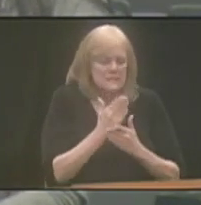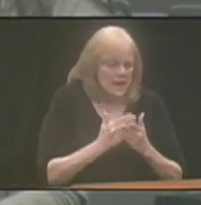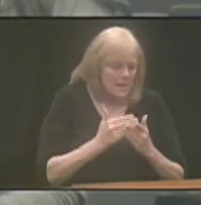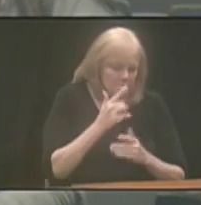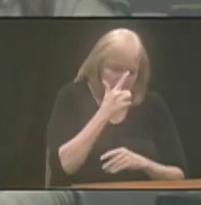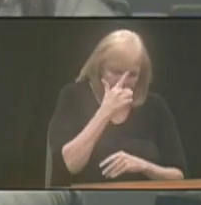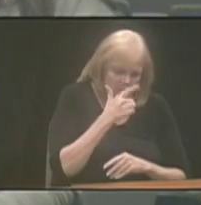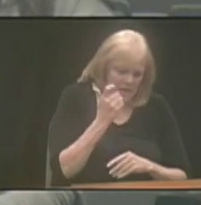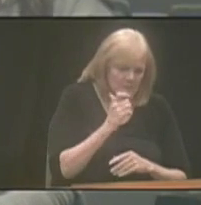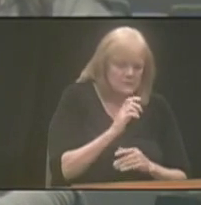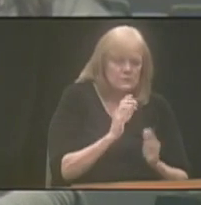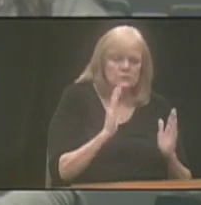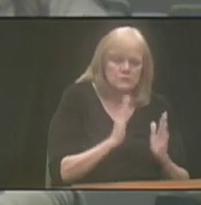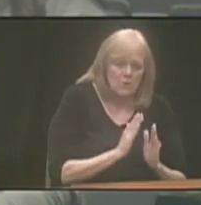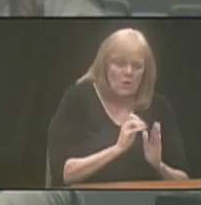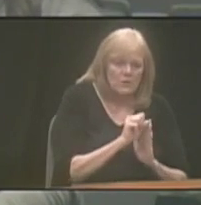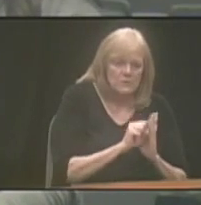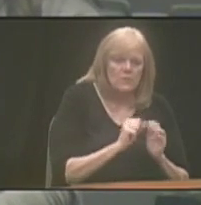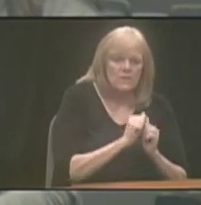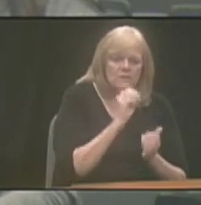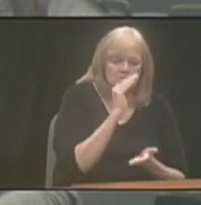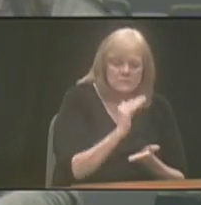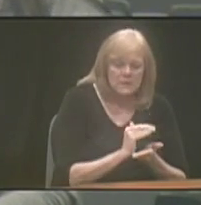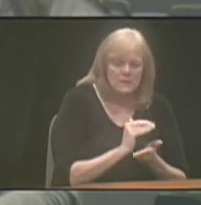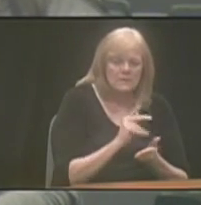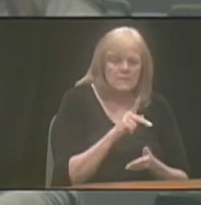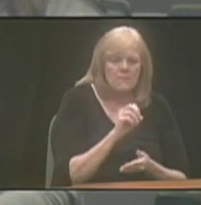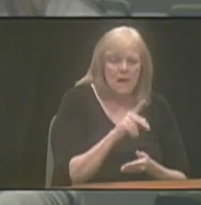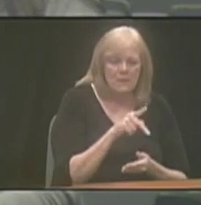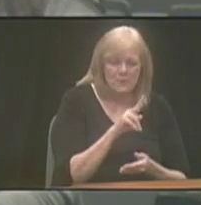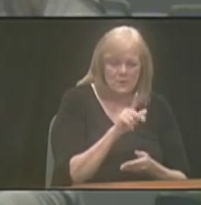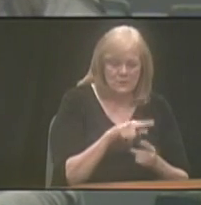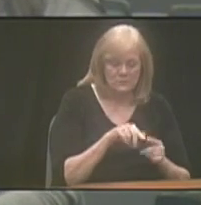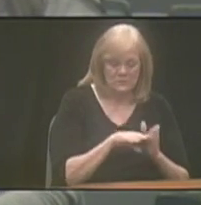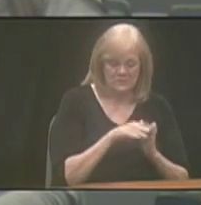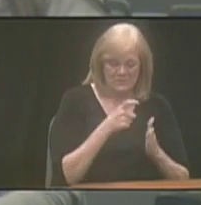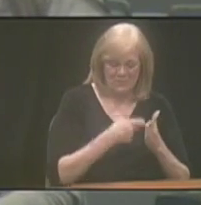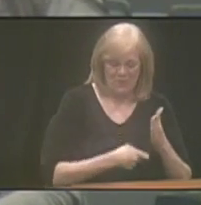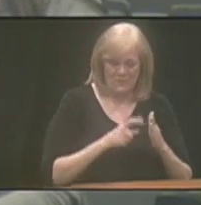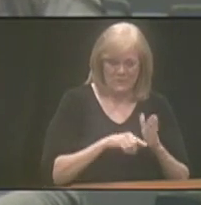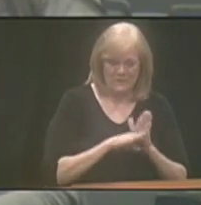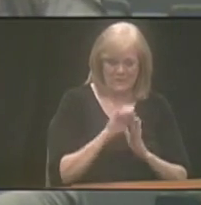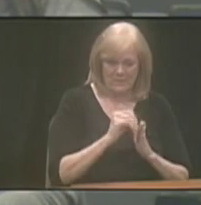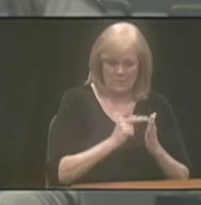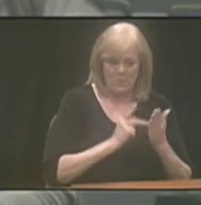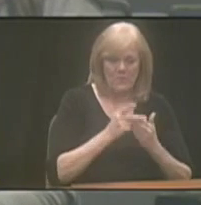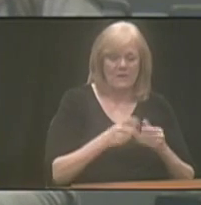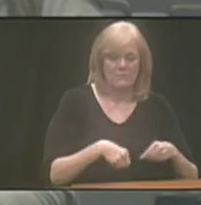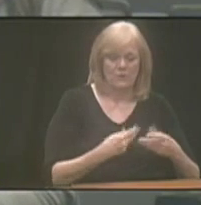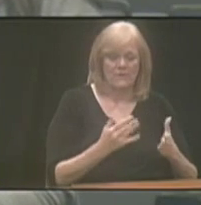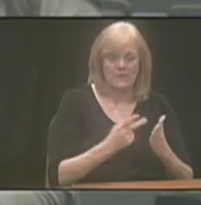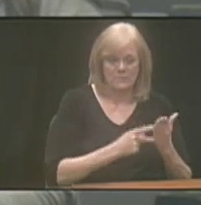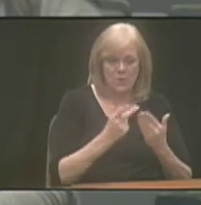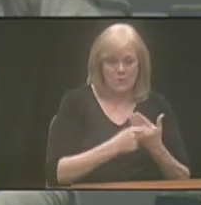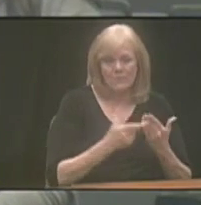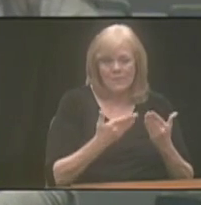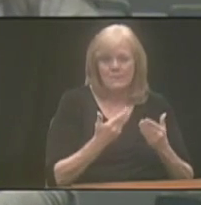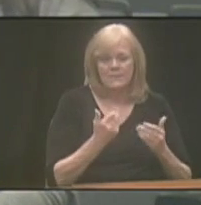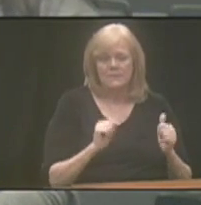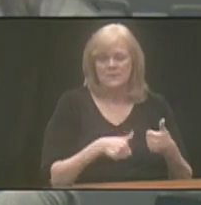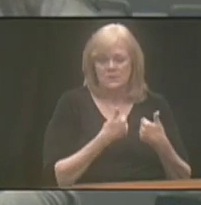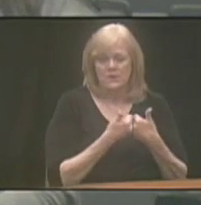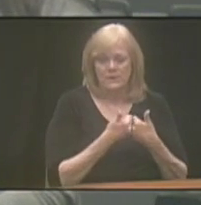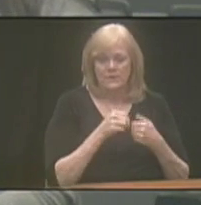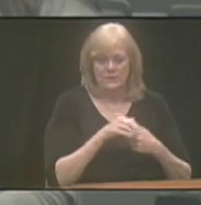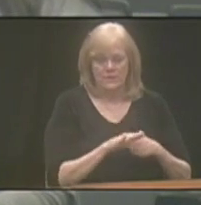because they're smaller states with lower population, and the cost to develop these programs and provide the programs might be a bit